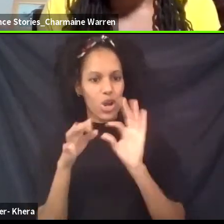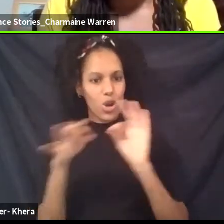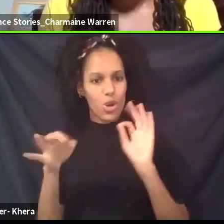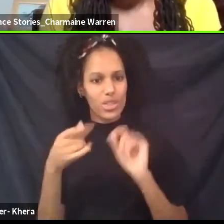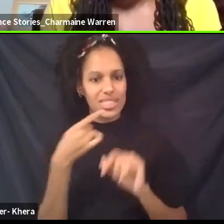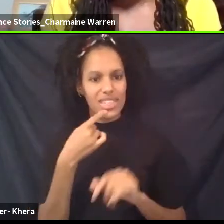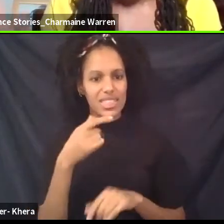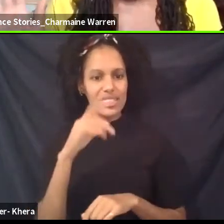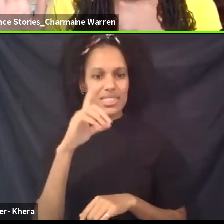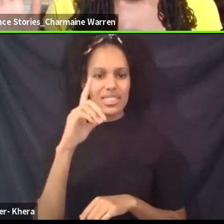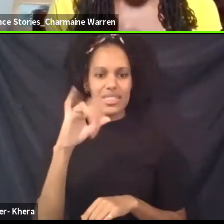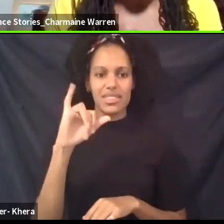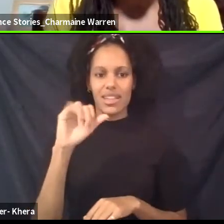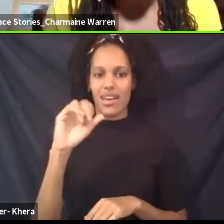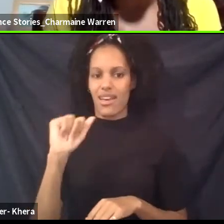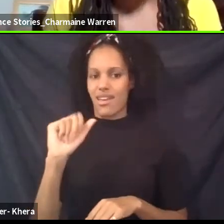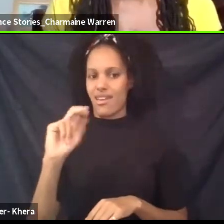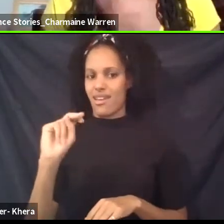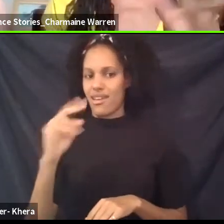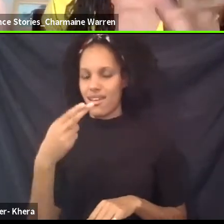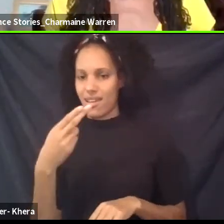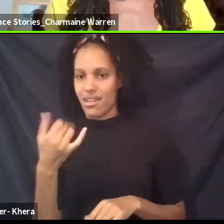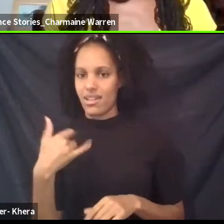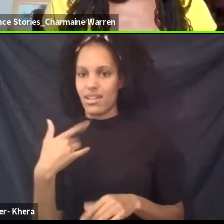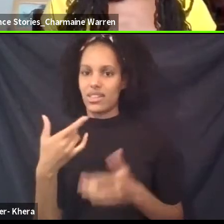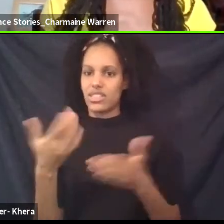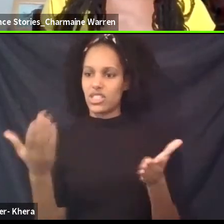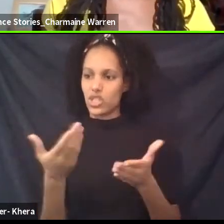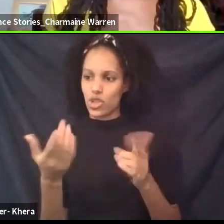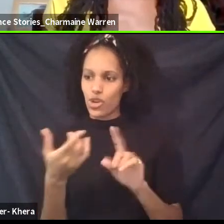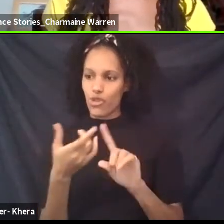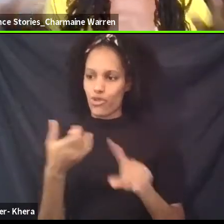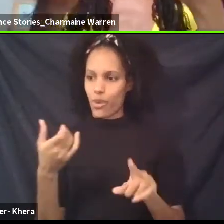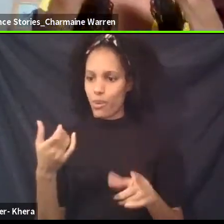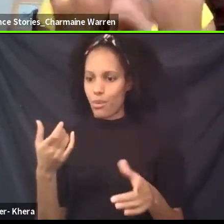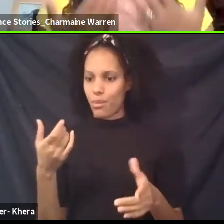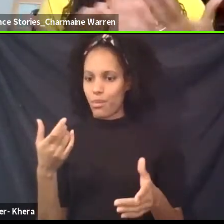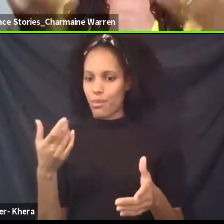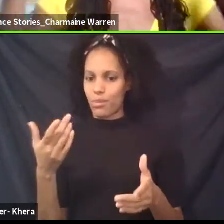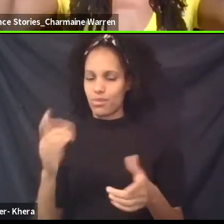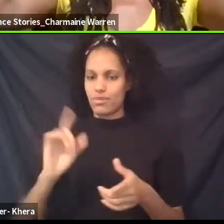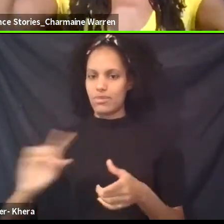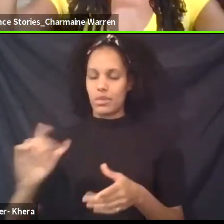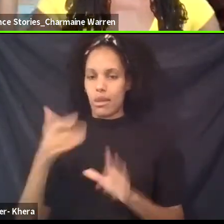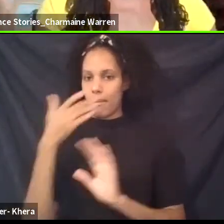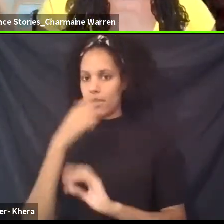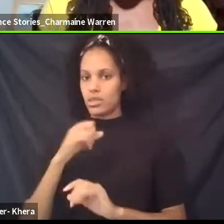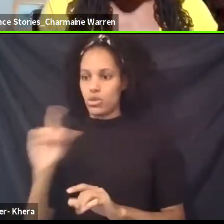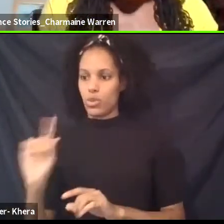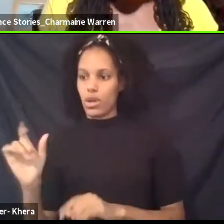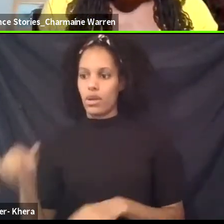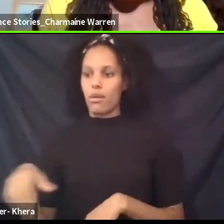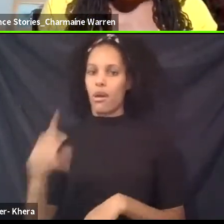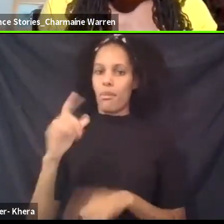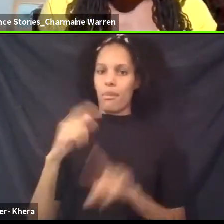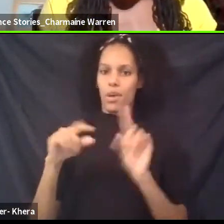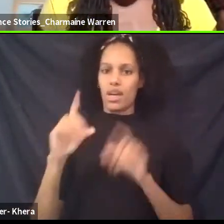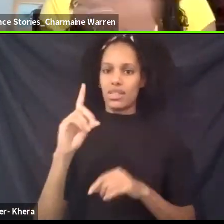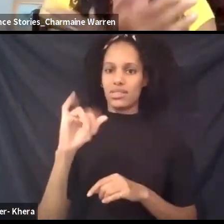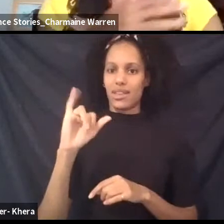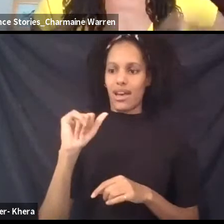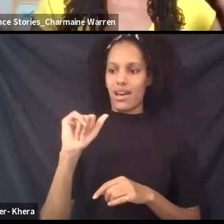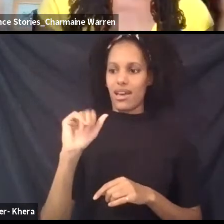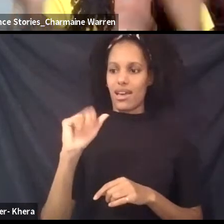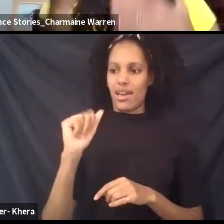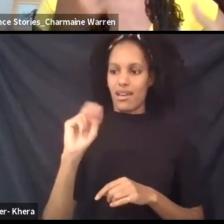is here from Kimani. I think it might be the one and only Diane McIntyre. Not sure. We love you, Mama Diane.